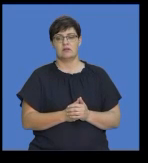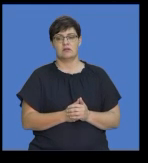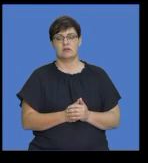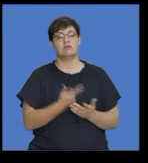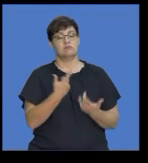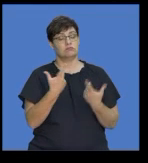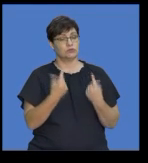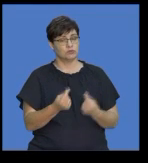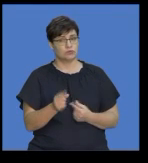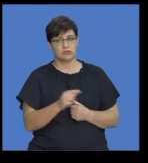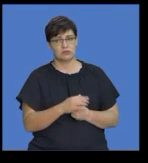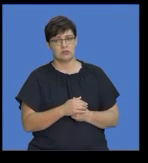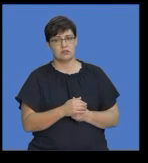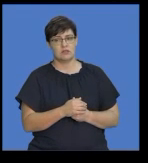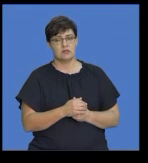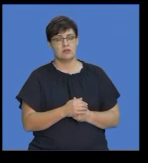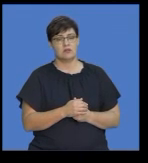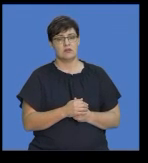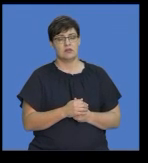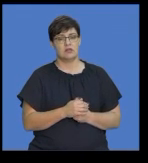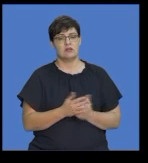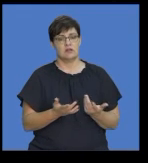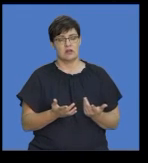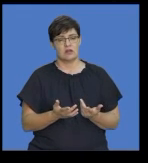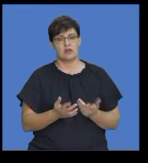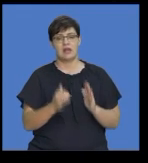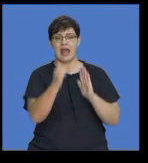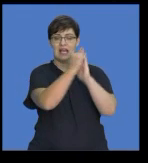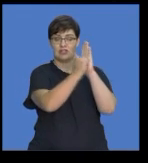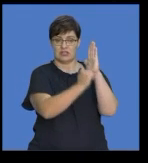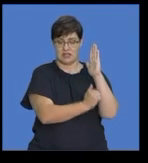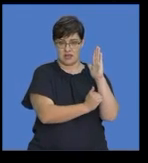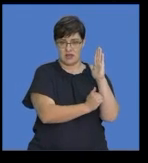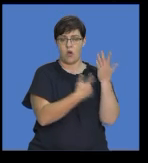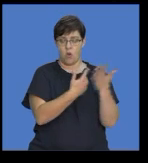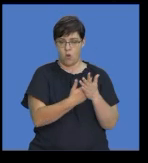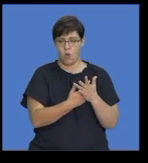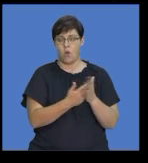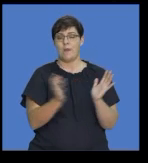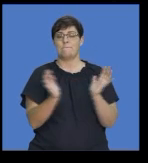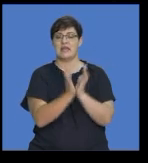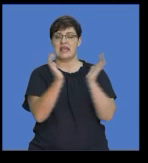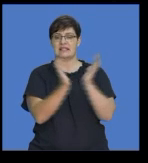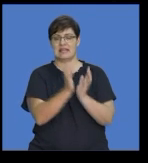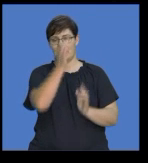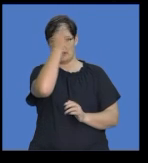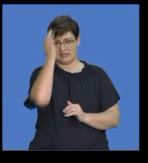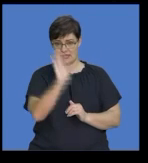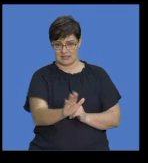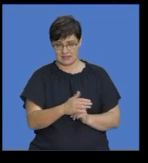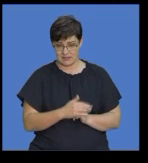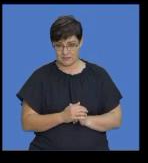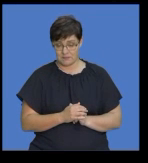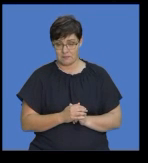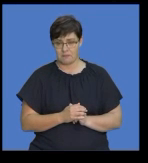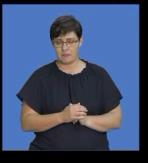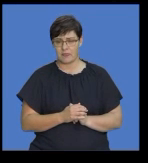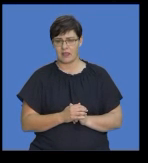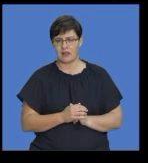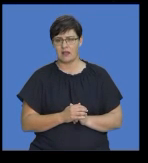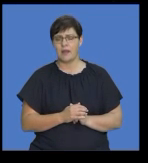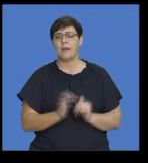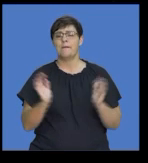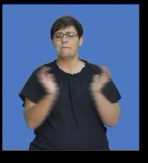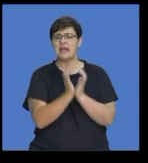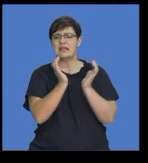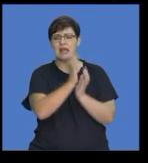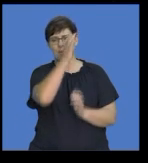that we do in this section, which is the agenda and the minutes of a meeting. Remember, the focus would be on the minutes